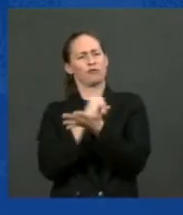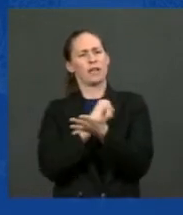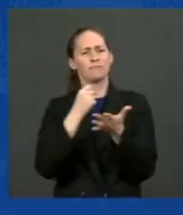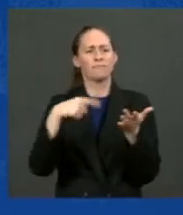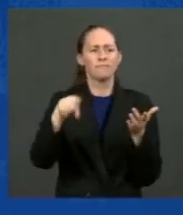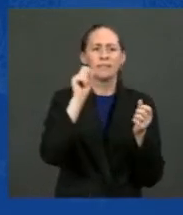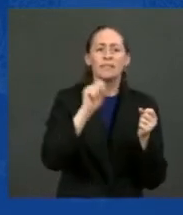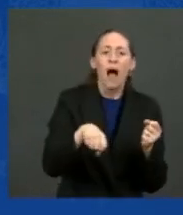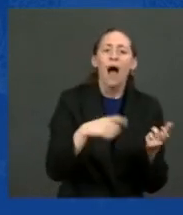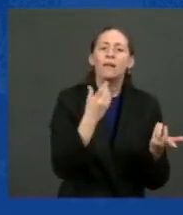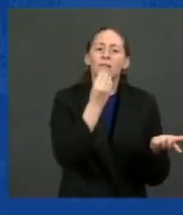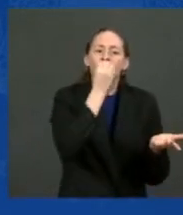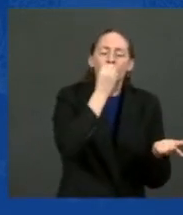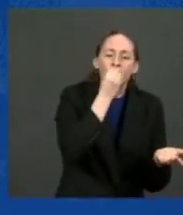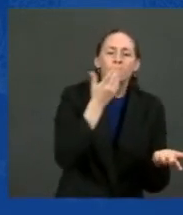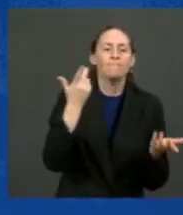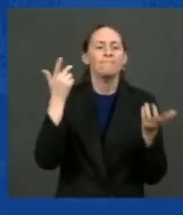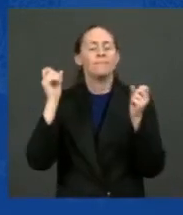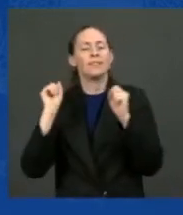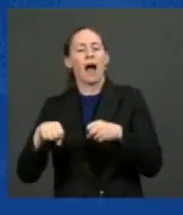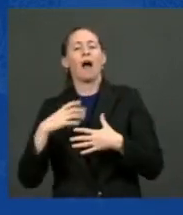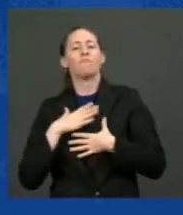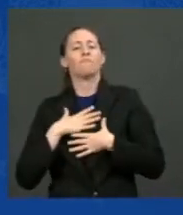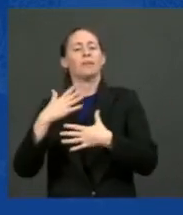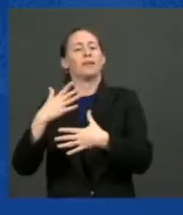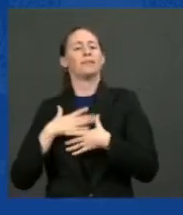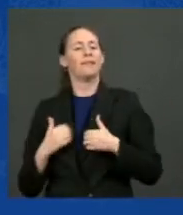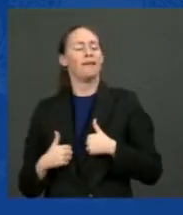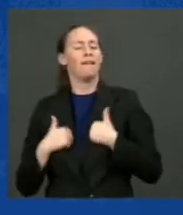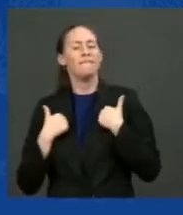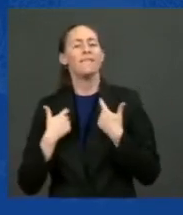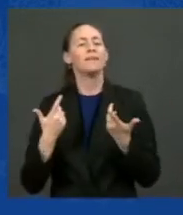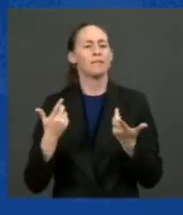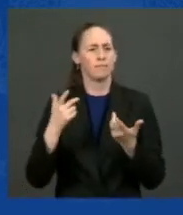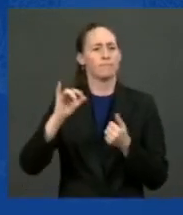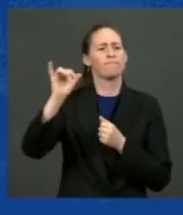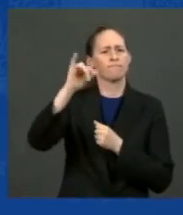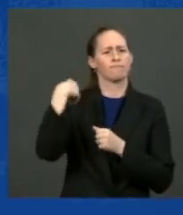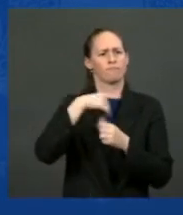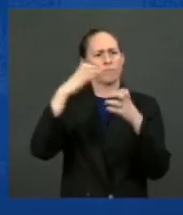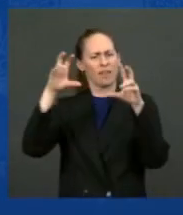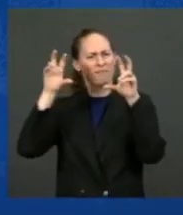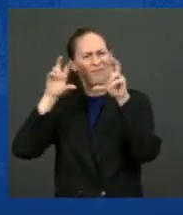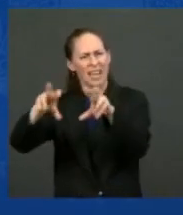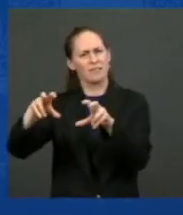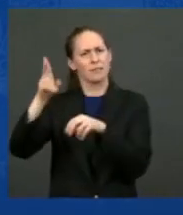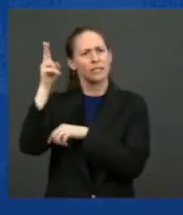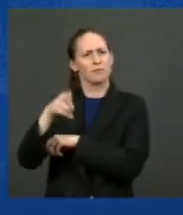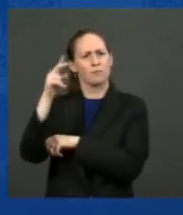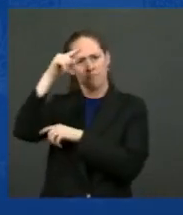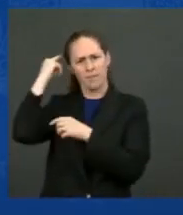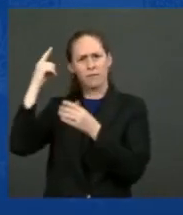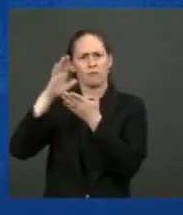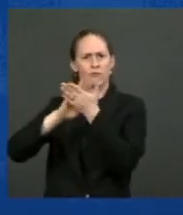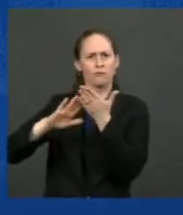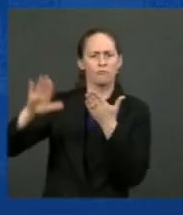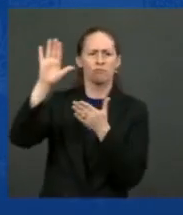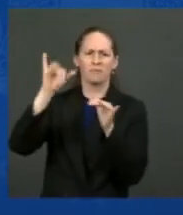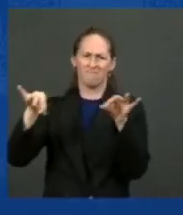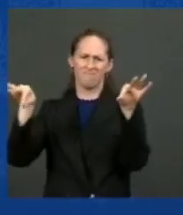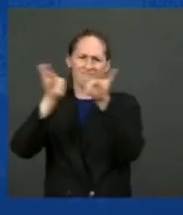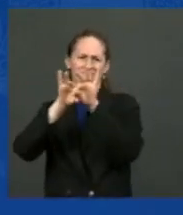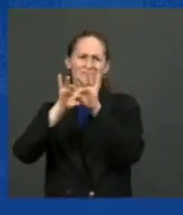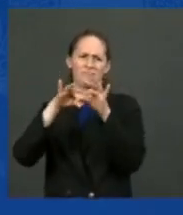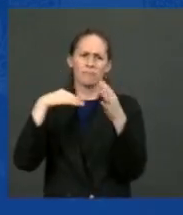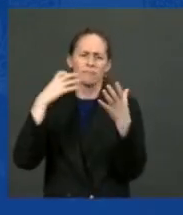of liberal indoctrination. So it's like, you know, how do you convince someone whose entire basis is so backwards? To help, to support, and to make